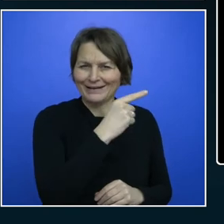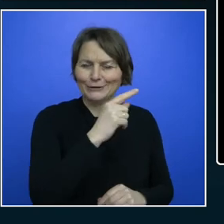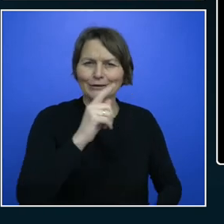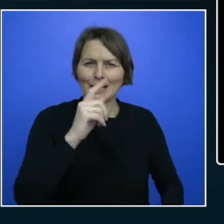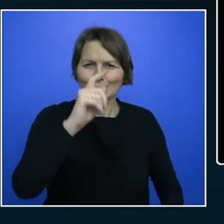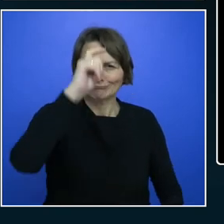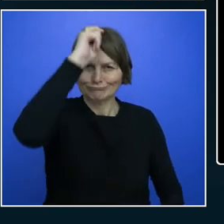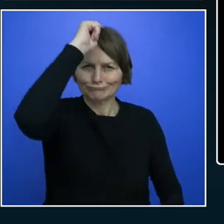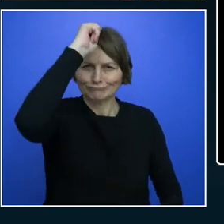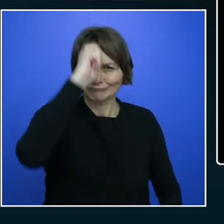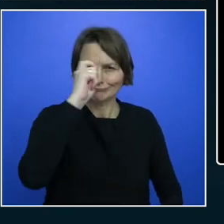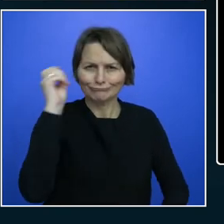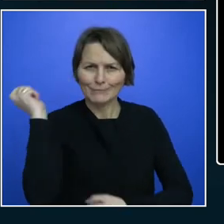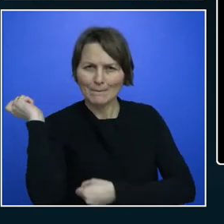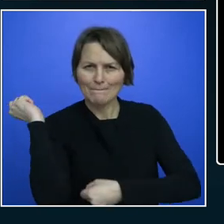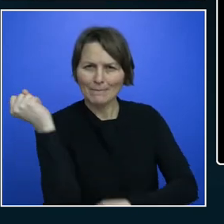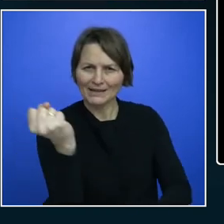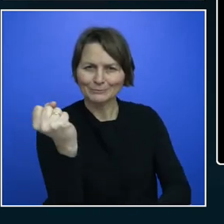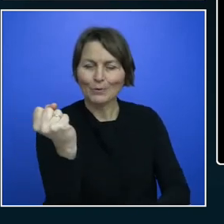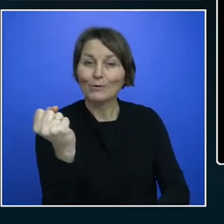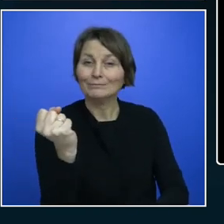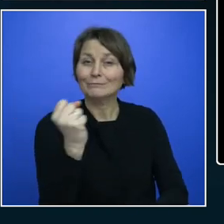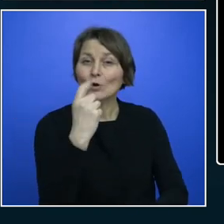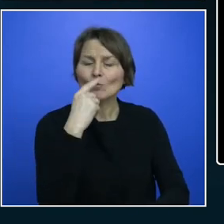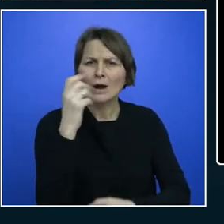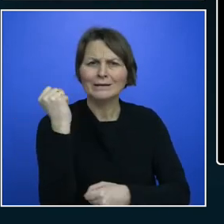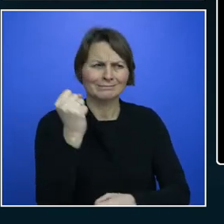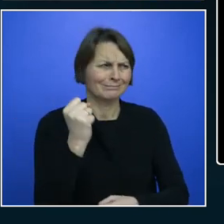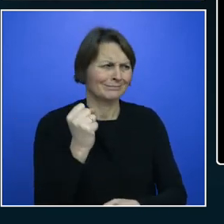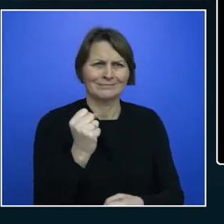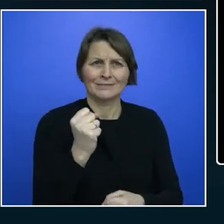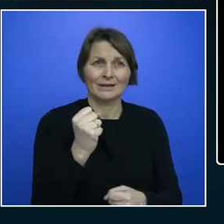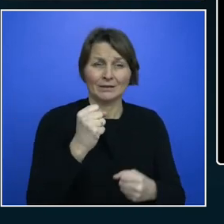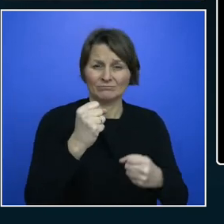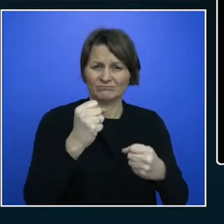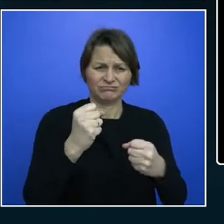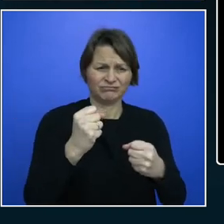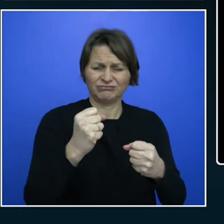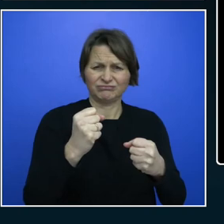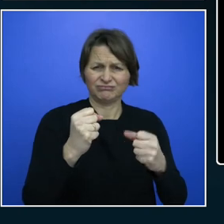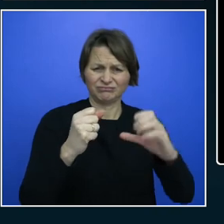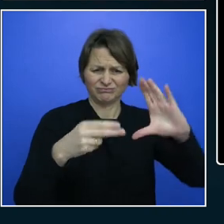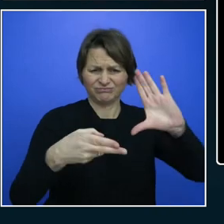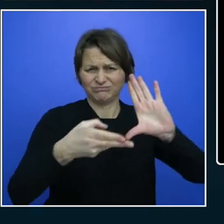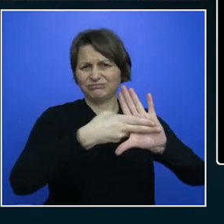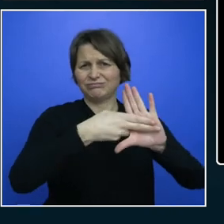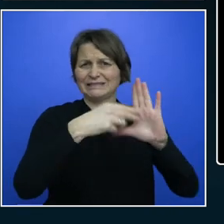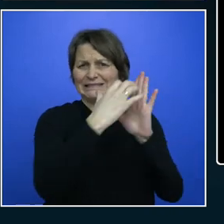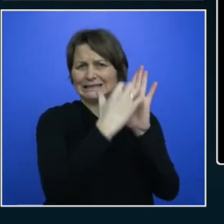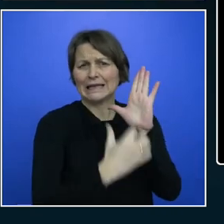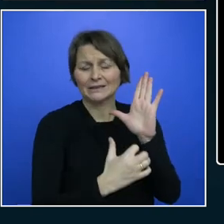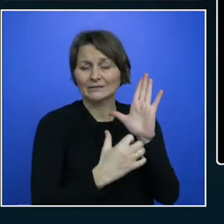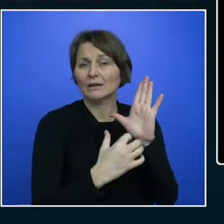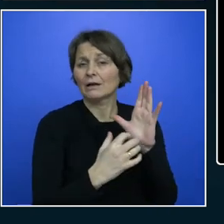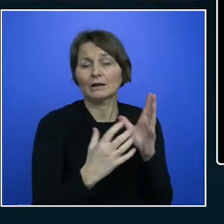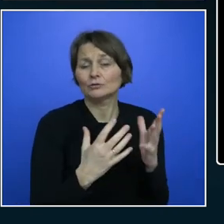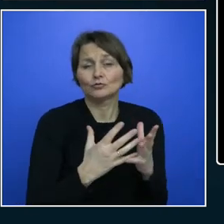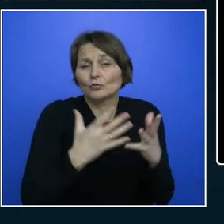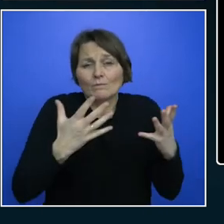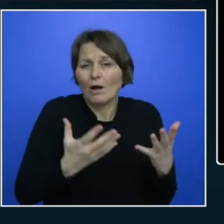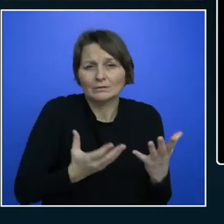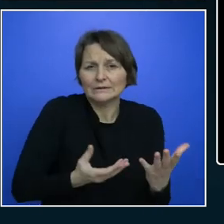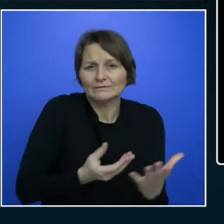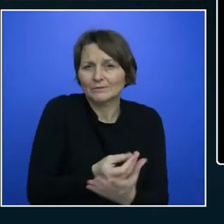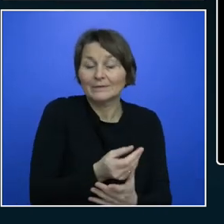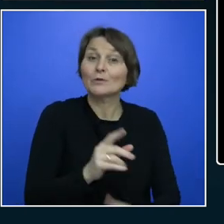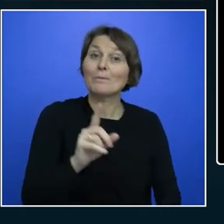baseball field. But that's way too much information. I'm being – and it might not be ready. So, I'm going to click on it.